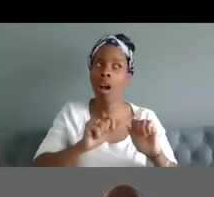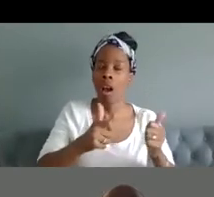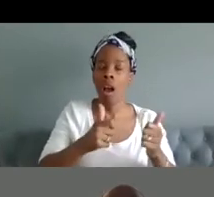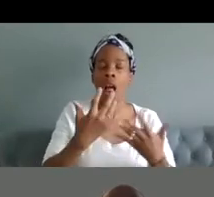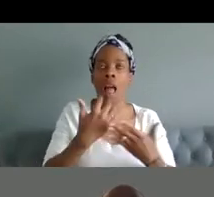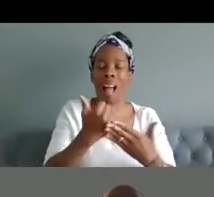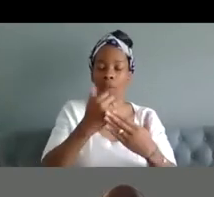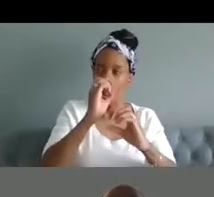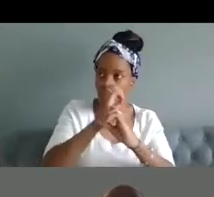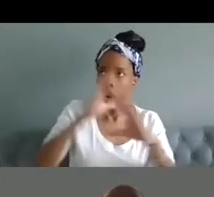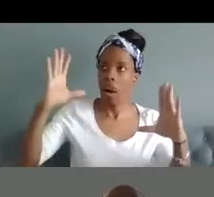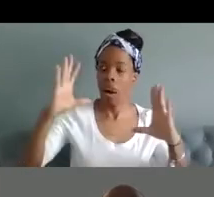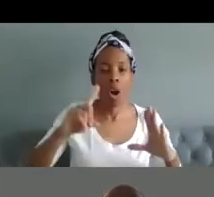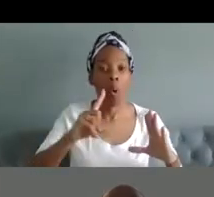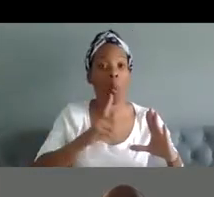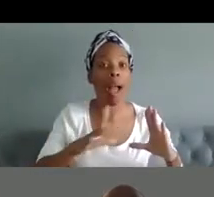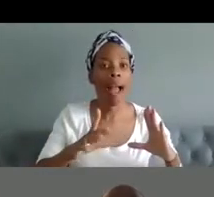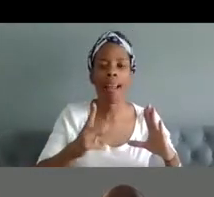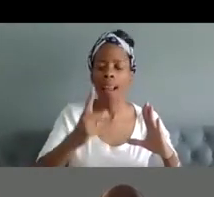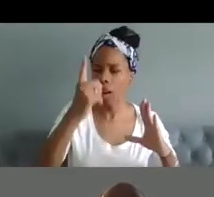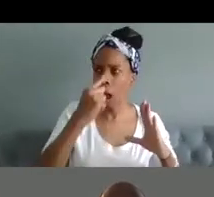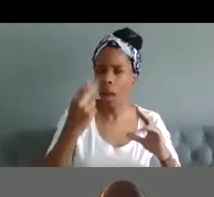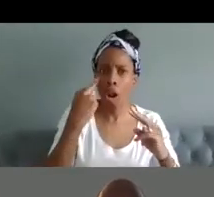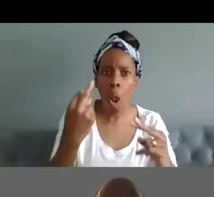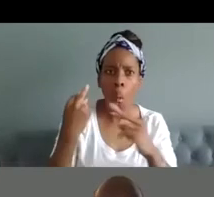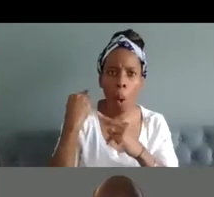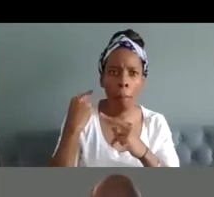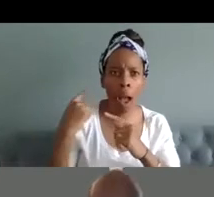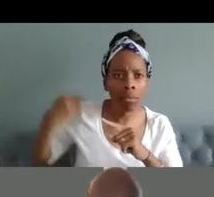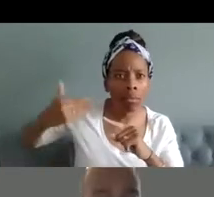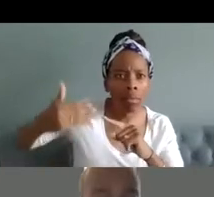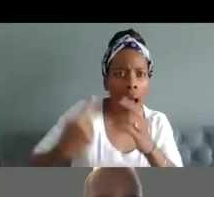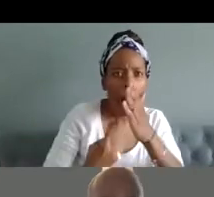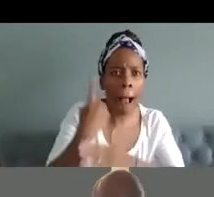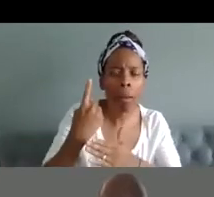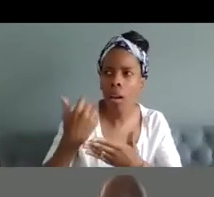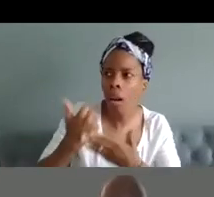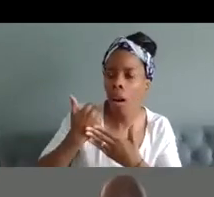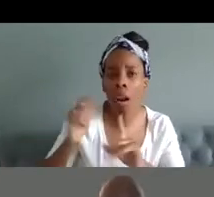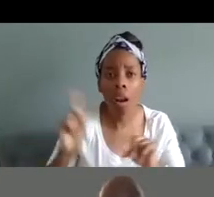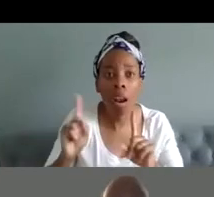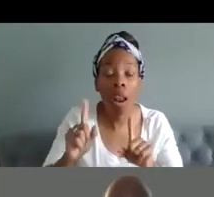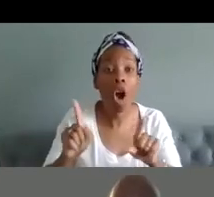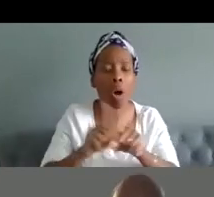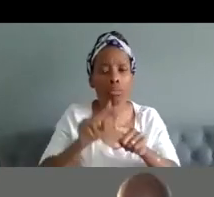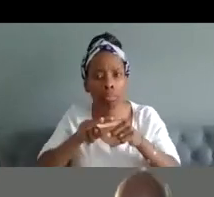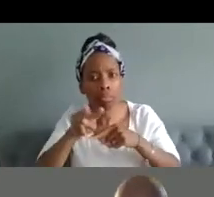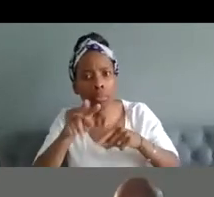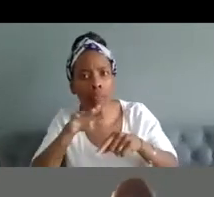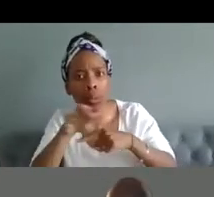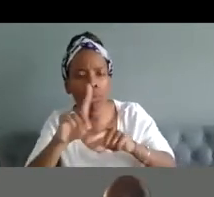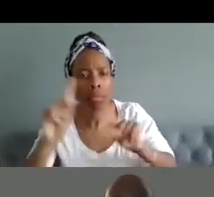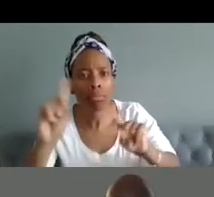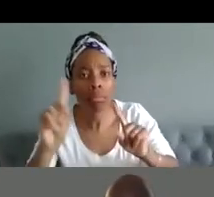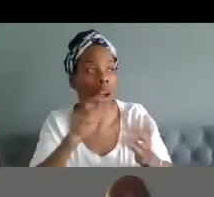of reflecting and understanding the past and also thinking about the future and always kind